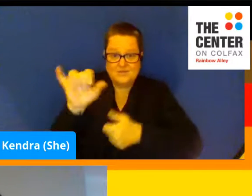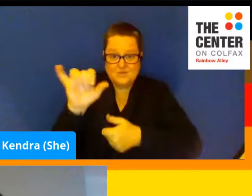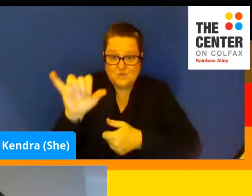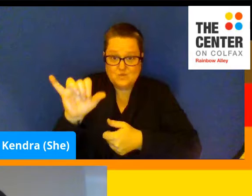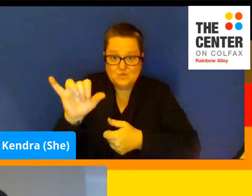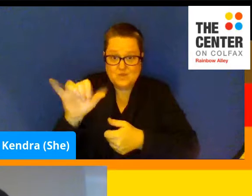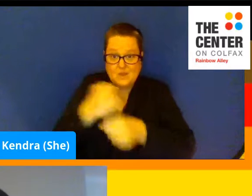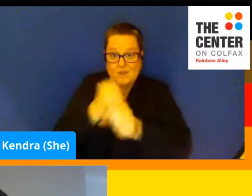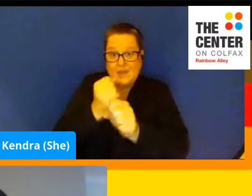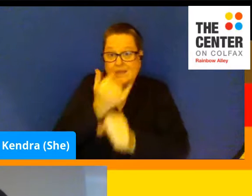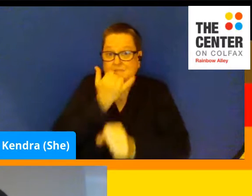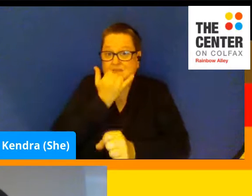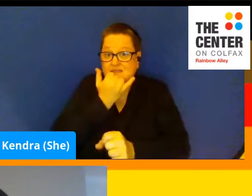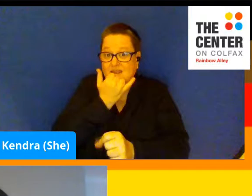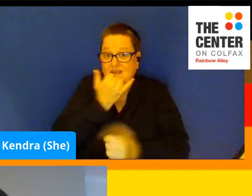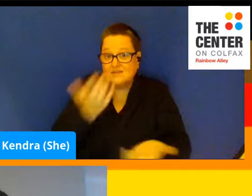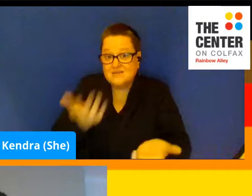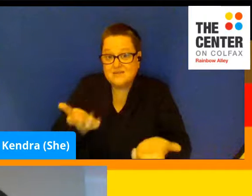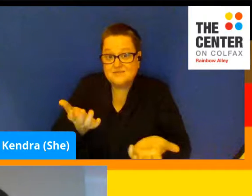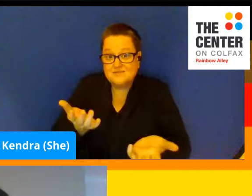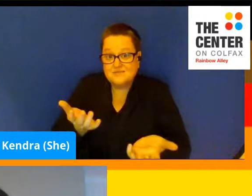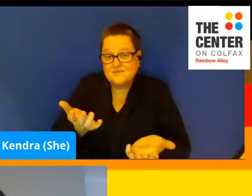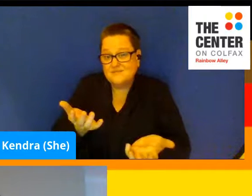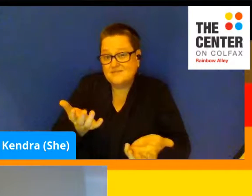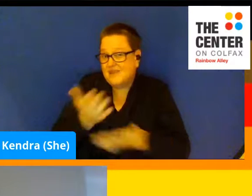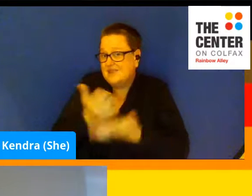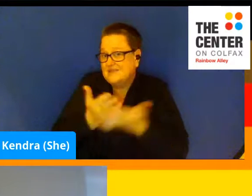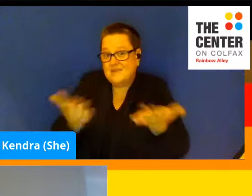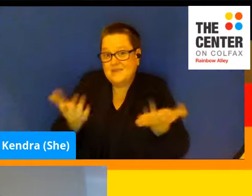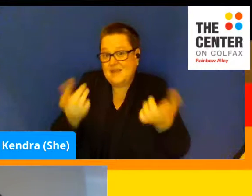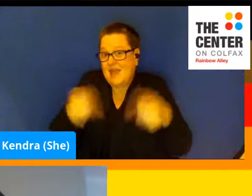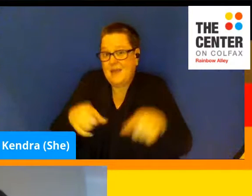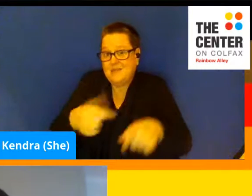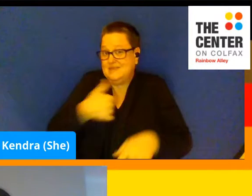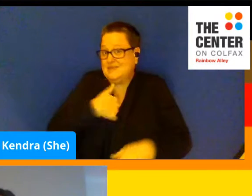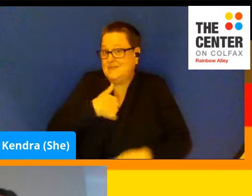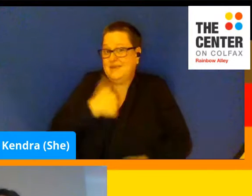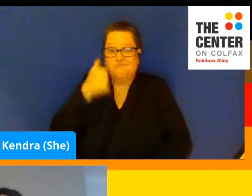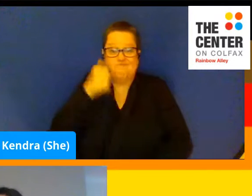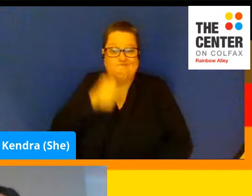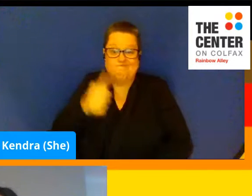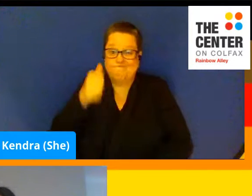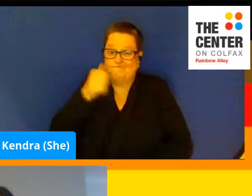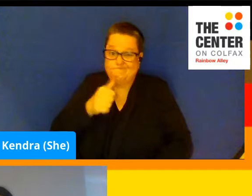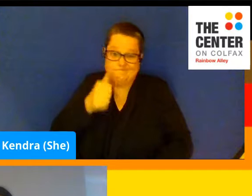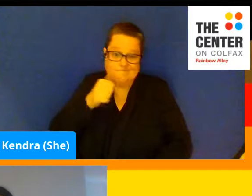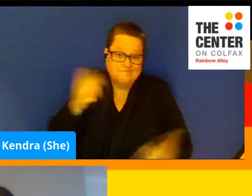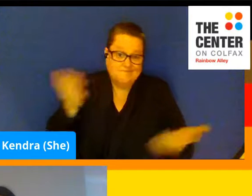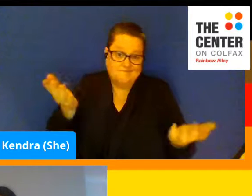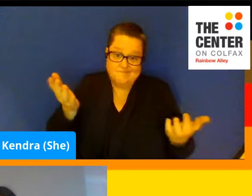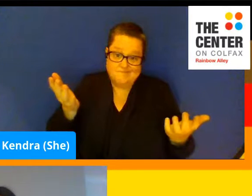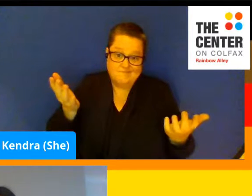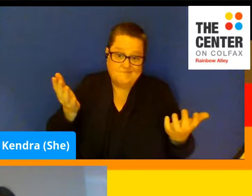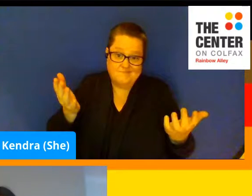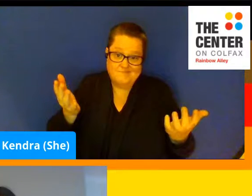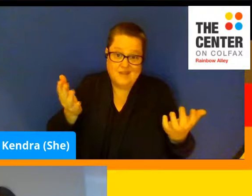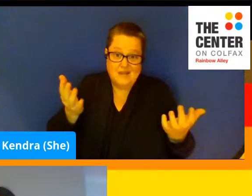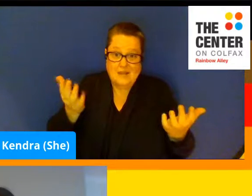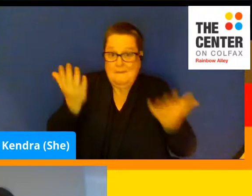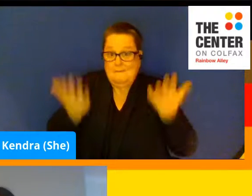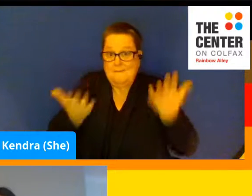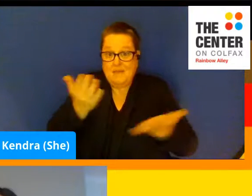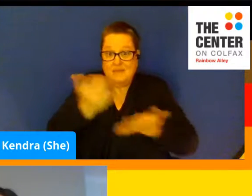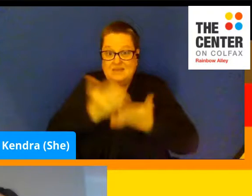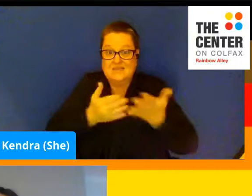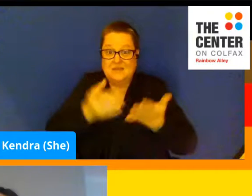mistakes is something that happens to me every day. And maybe some of you make mistakes